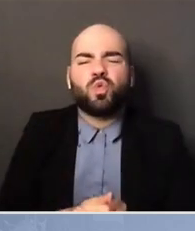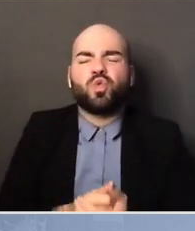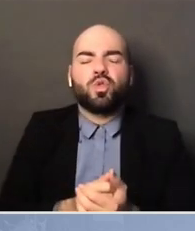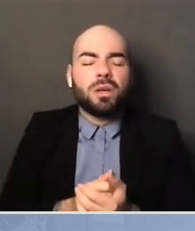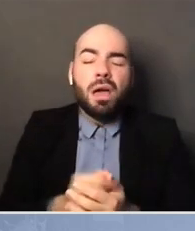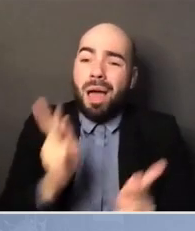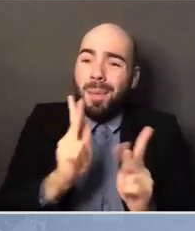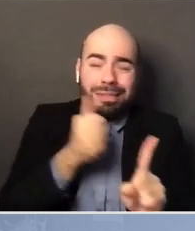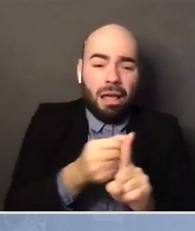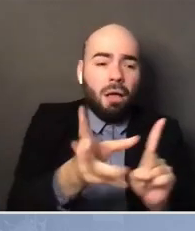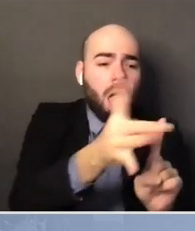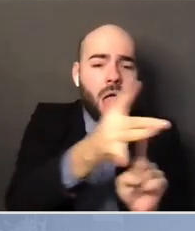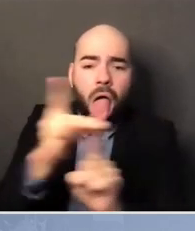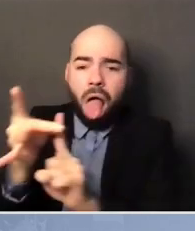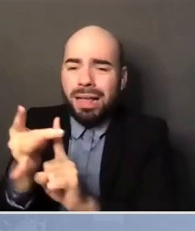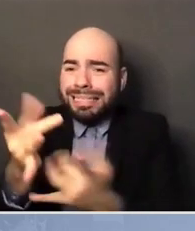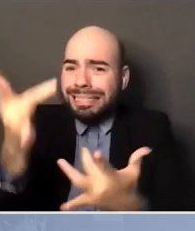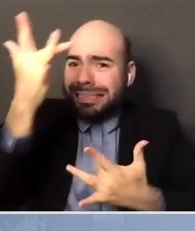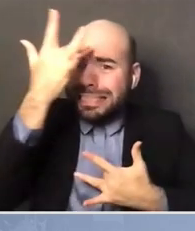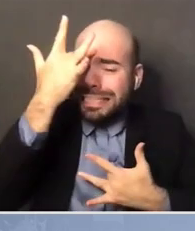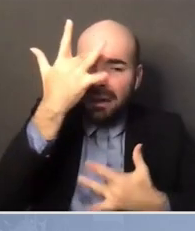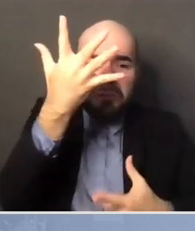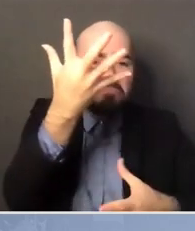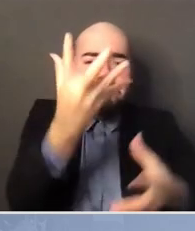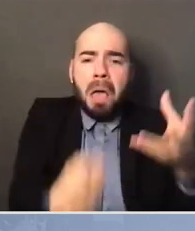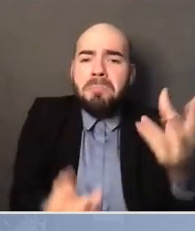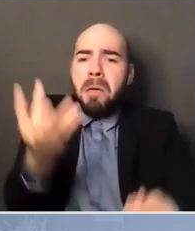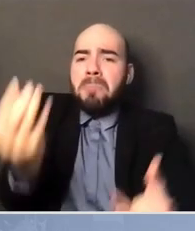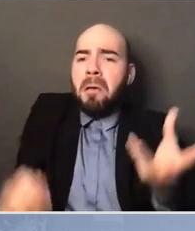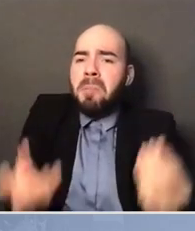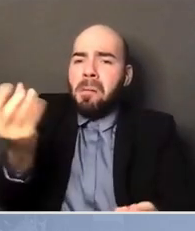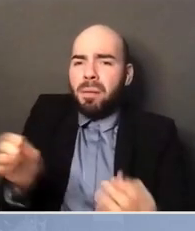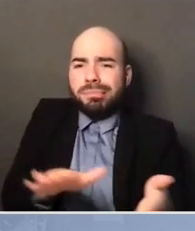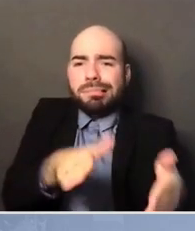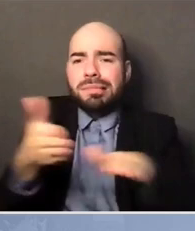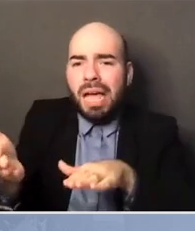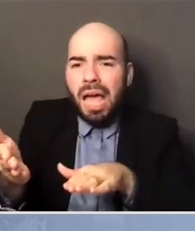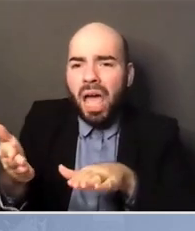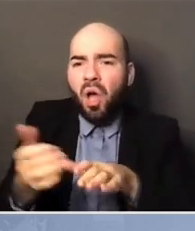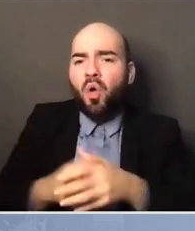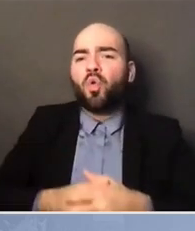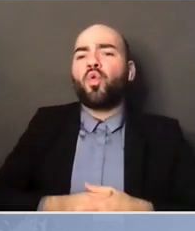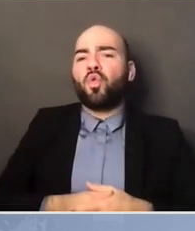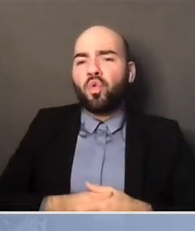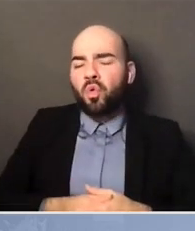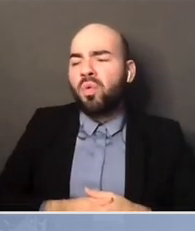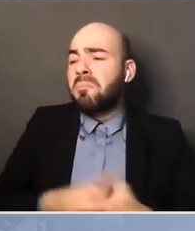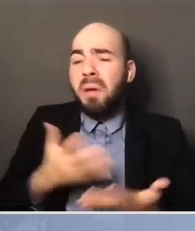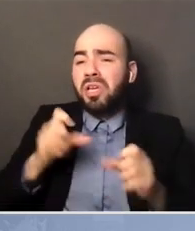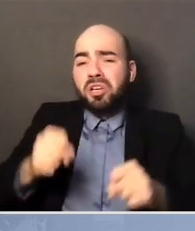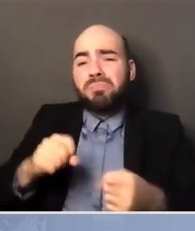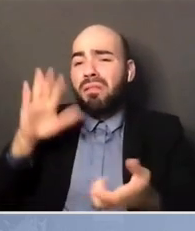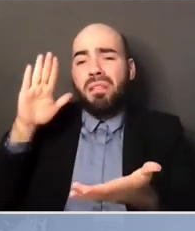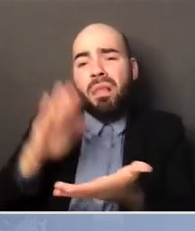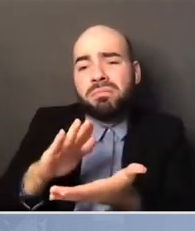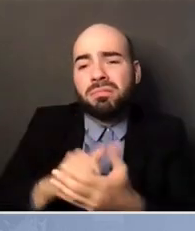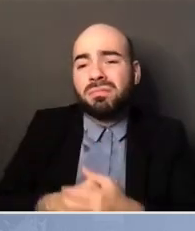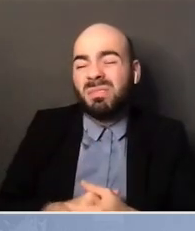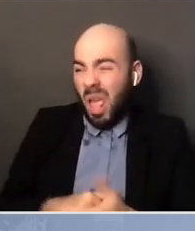The degree to which it has impacted low income communities so disproportionately.